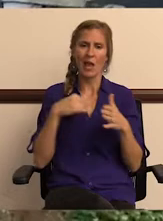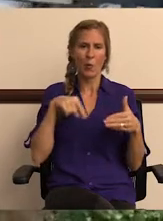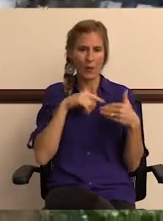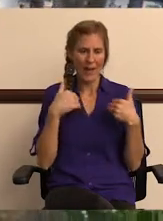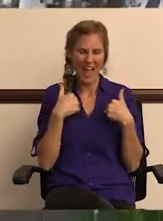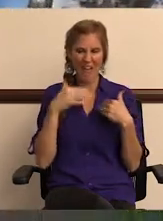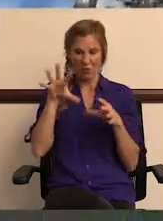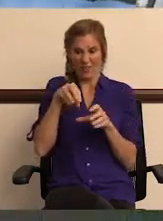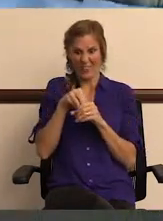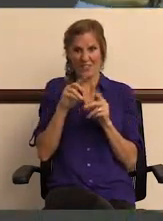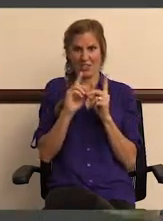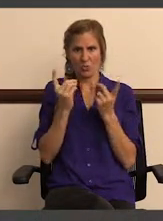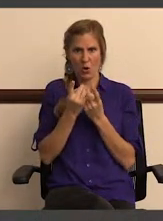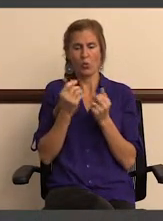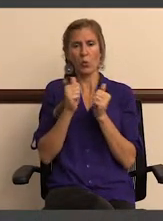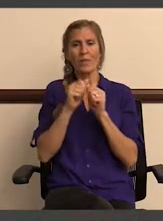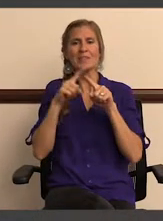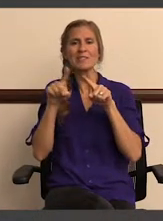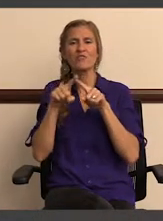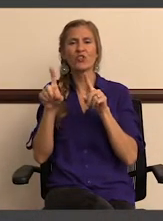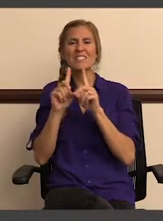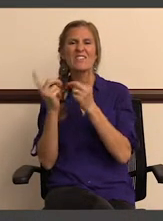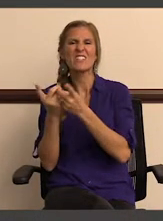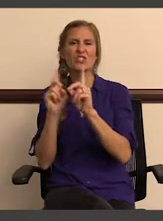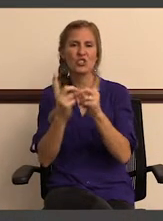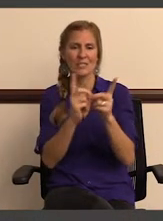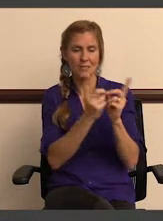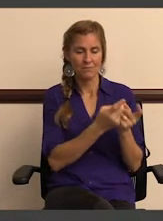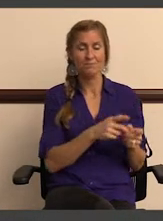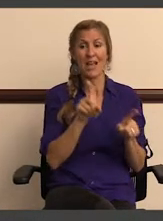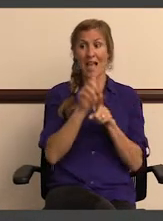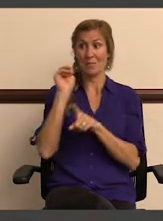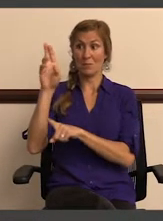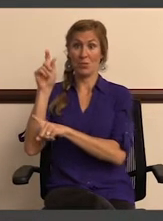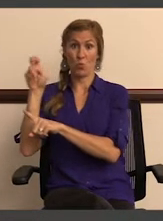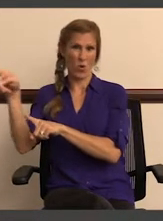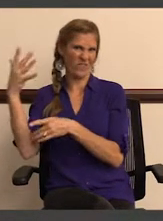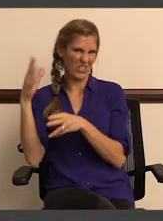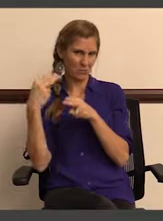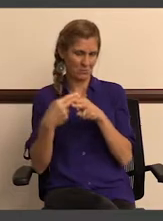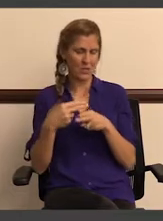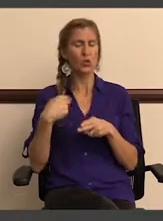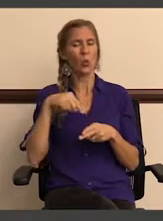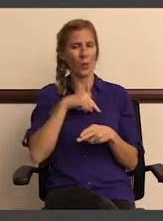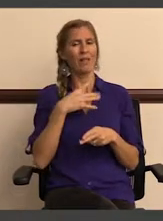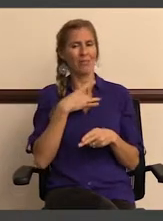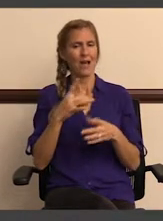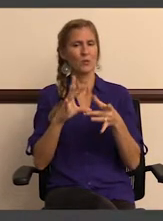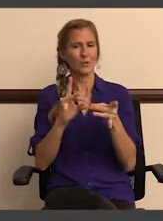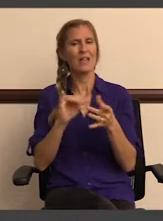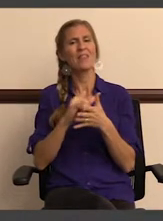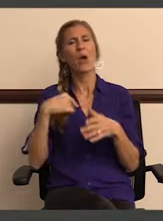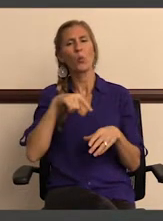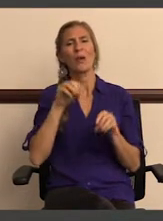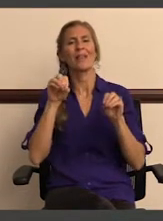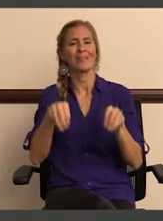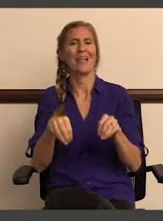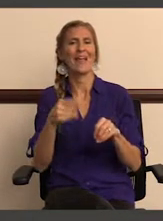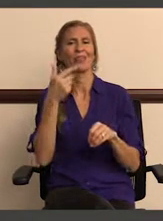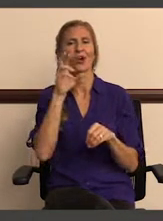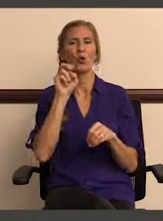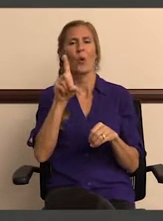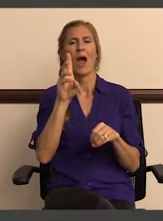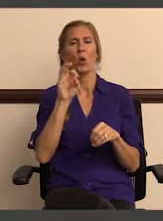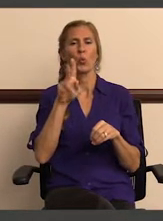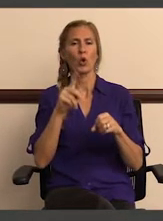the structure that we have within the department with the different divisions. As Mr. Morton mentioned, we do like to say that we lay